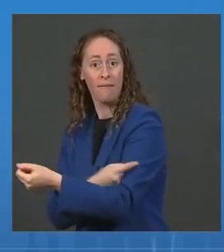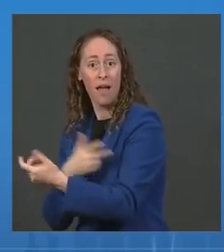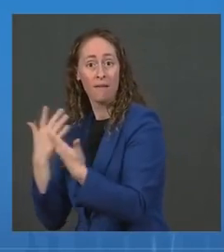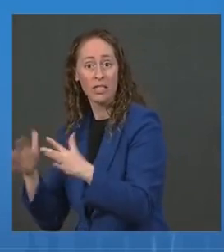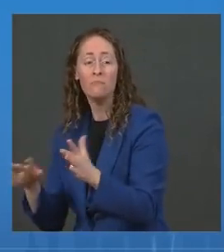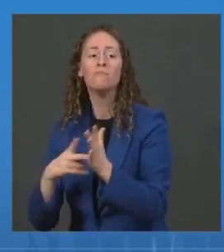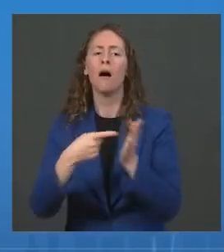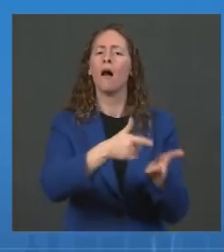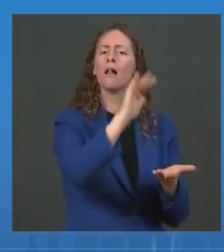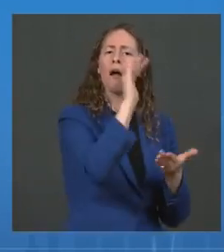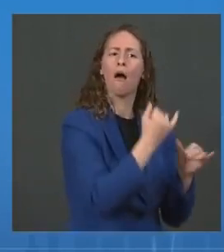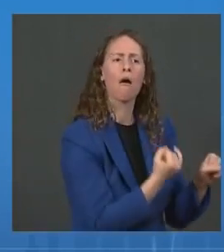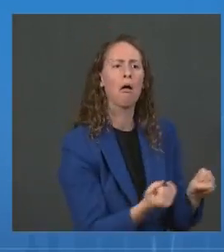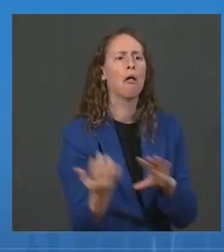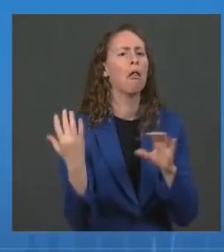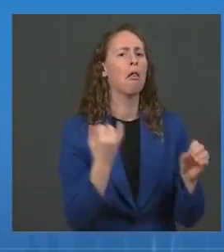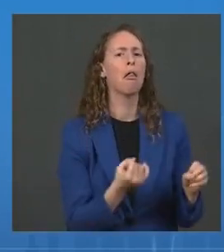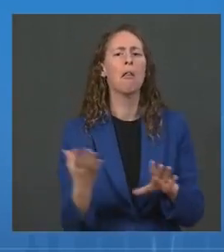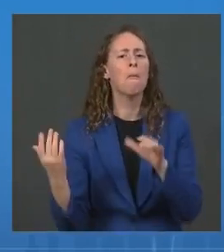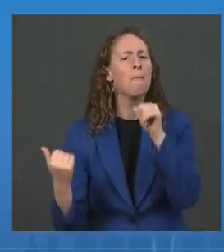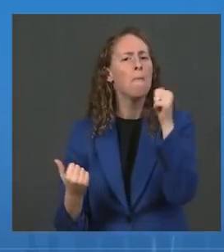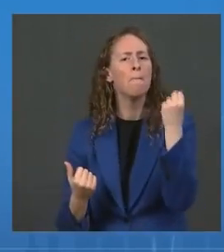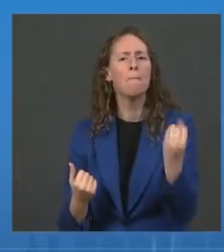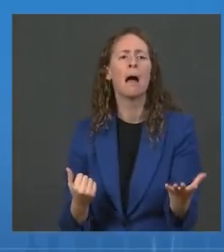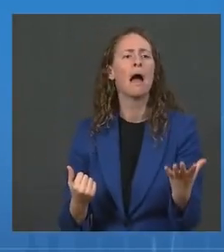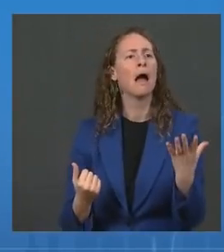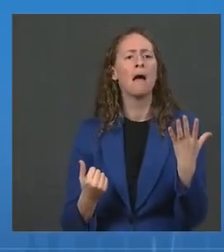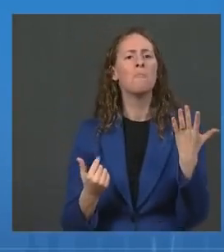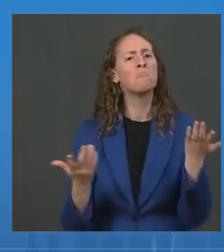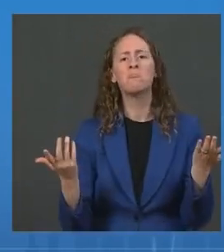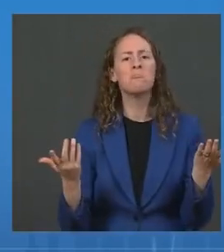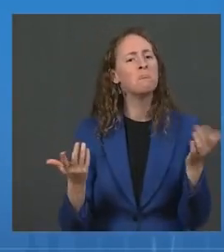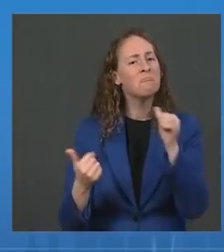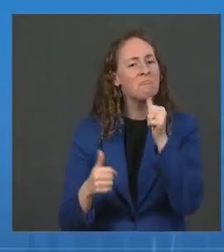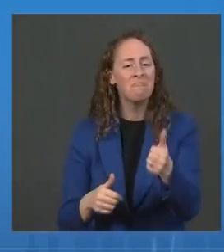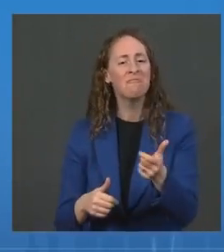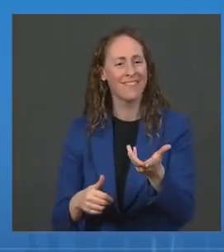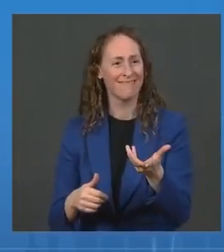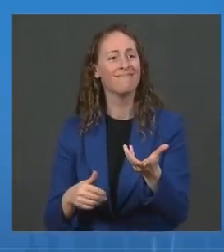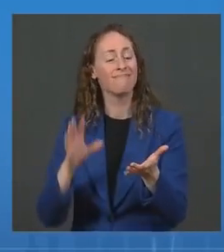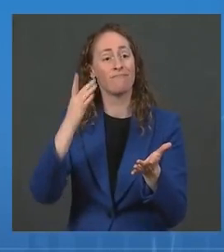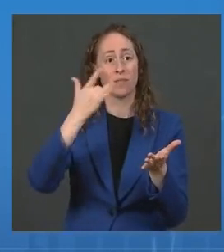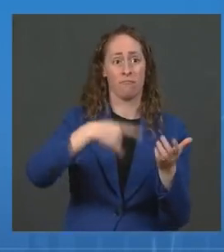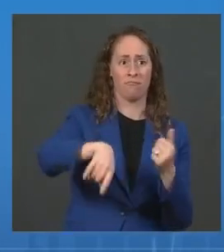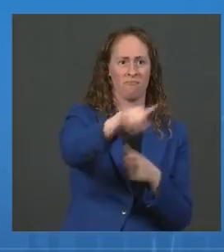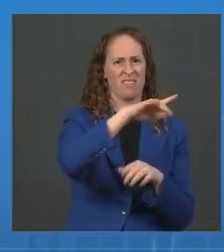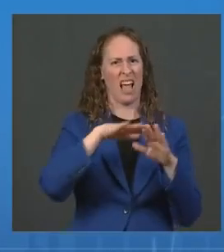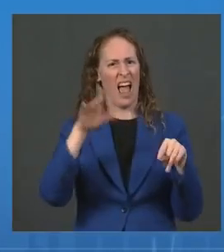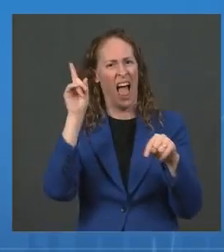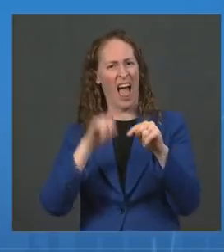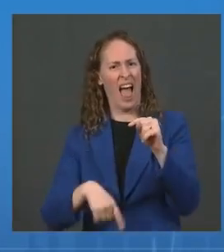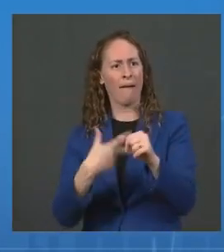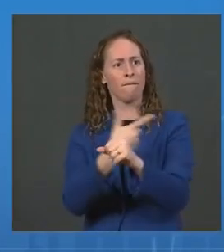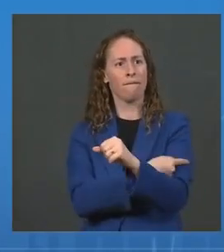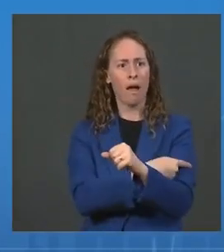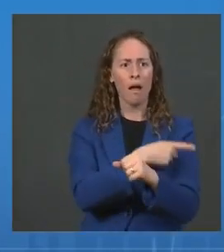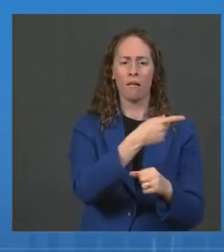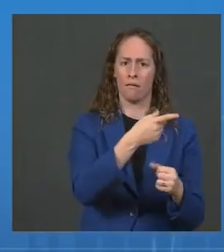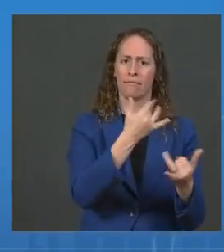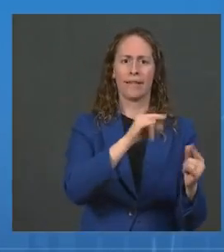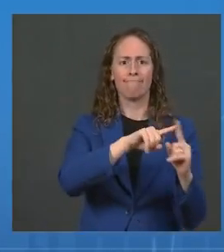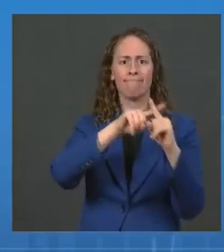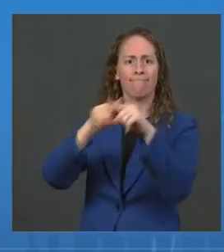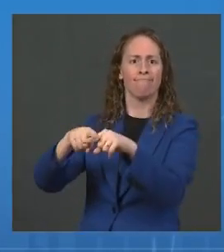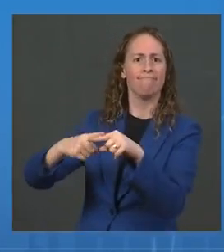and hospitalizations for children with COVID-19, even children who cannot be vaccinated themselves. The President's